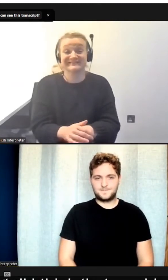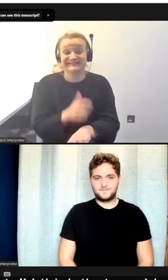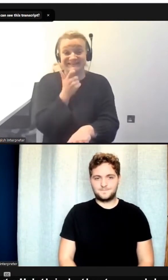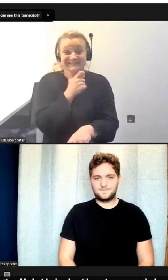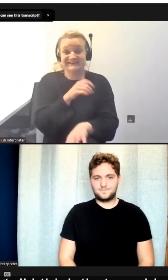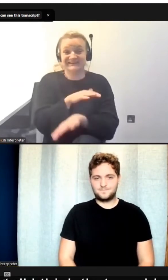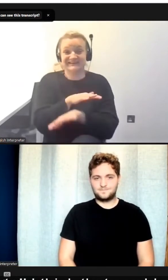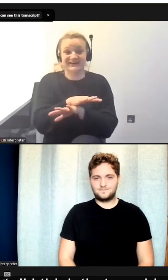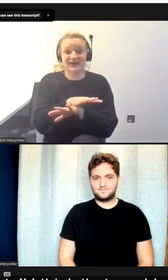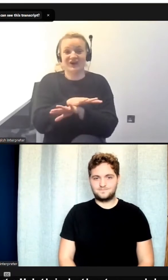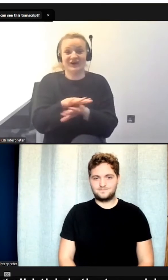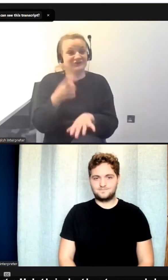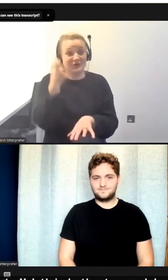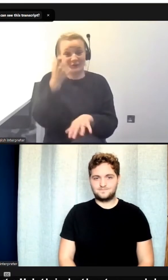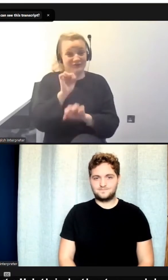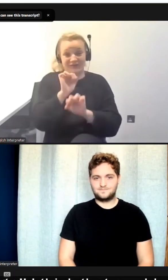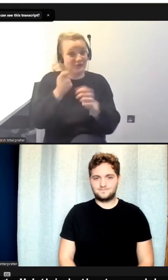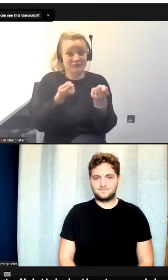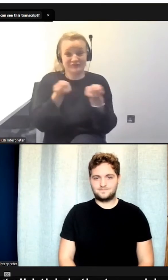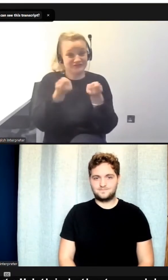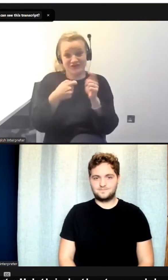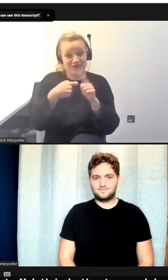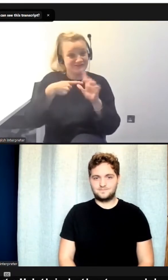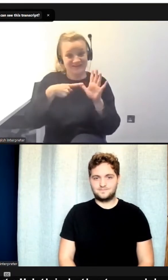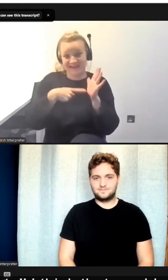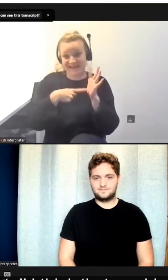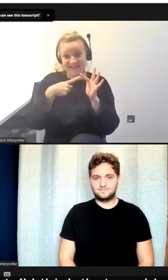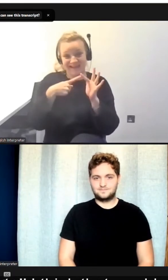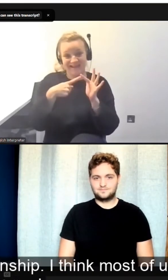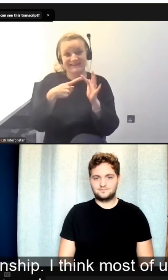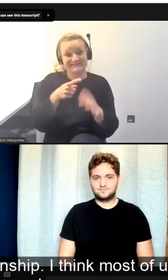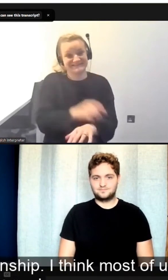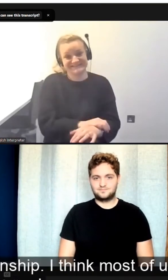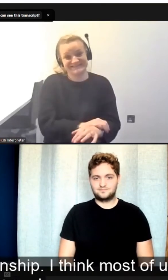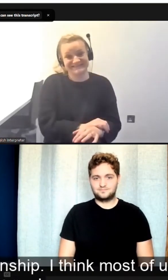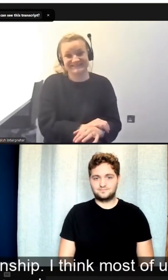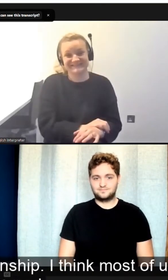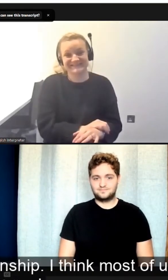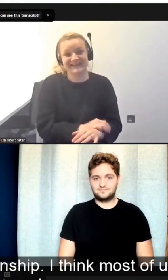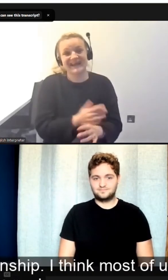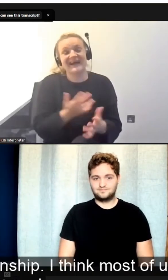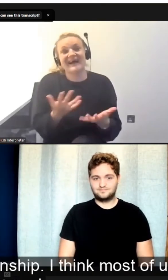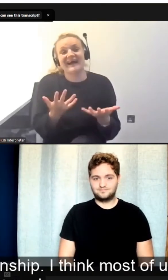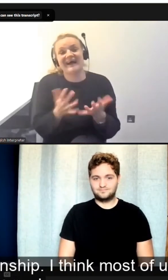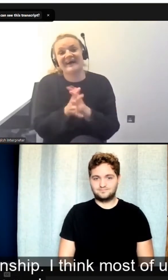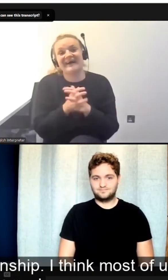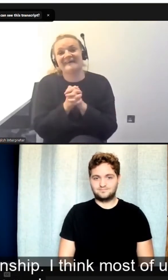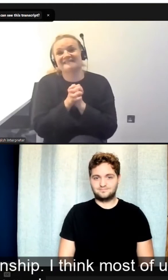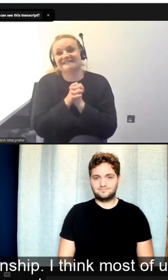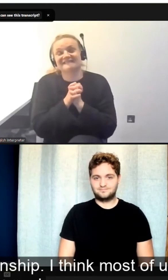Don't think you're in charge, Kate. I think that would, I think,